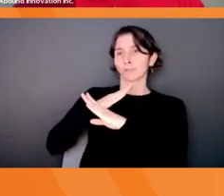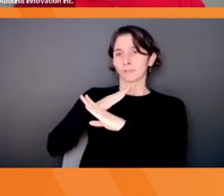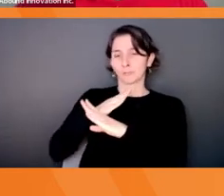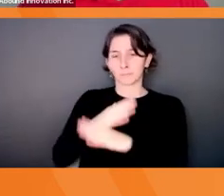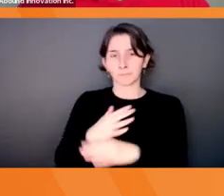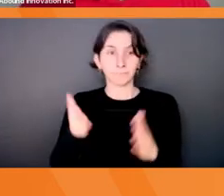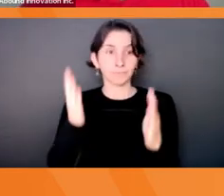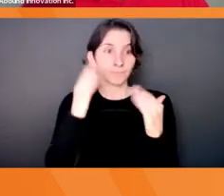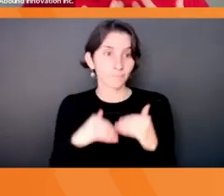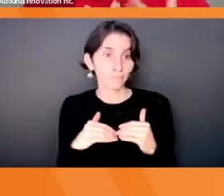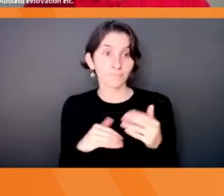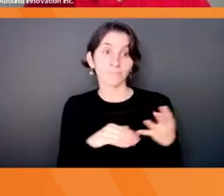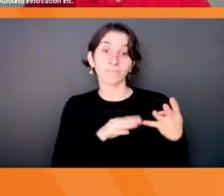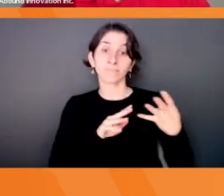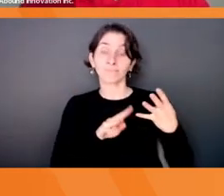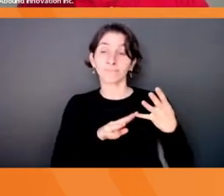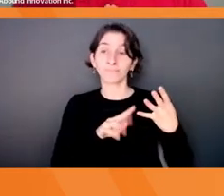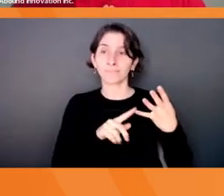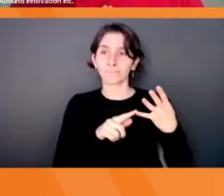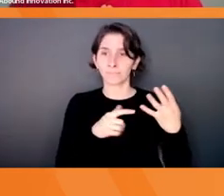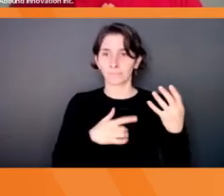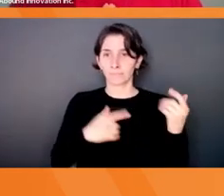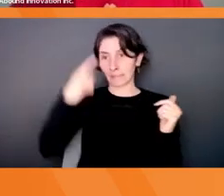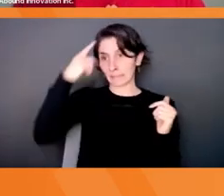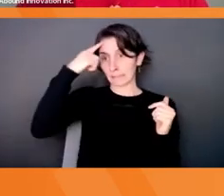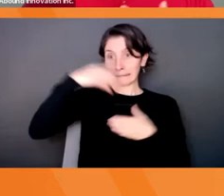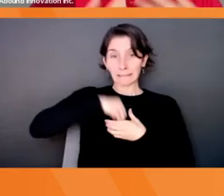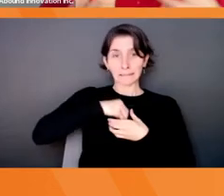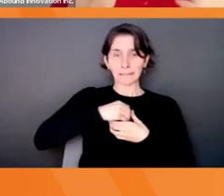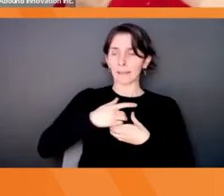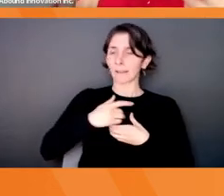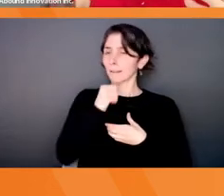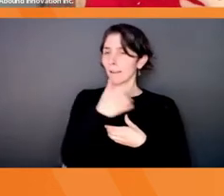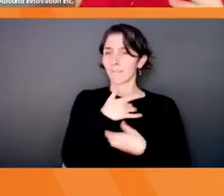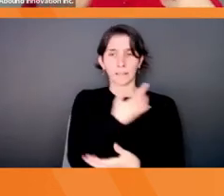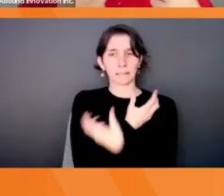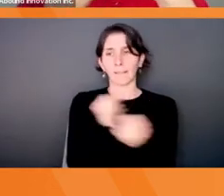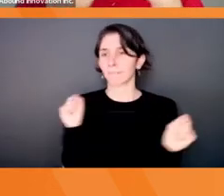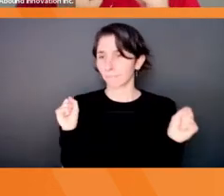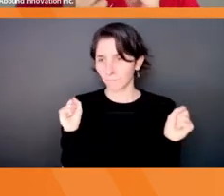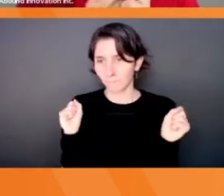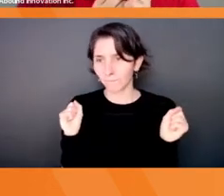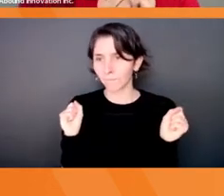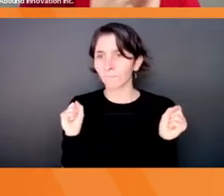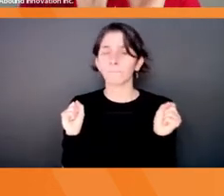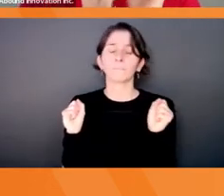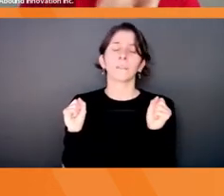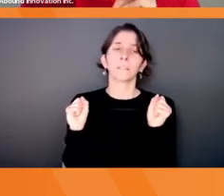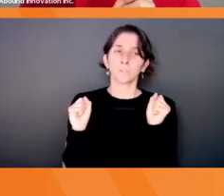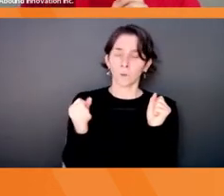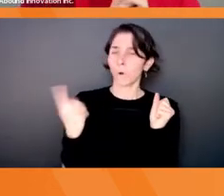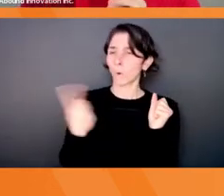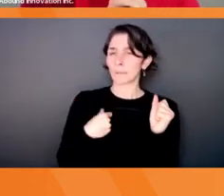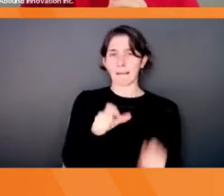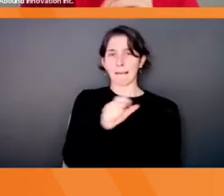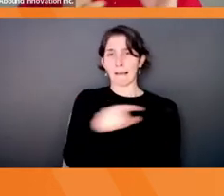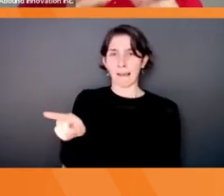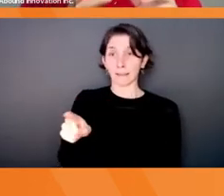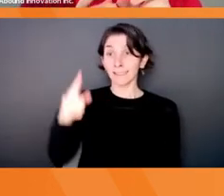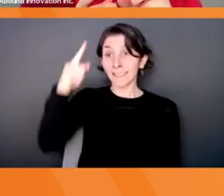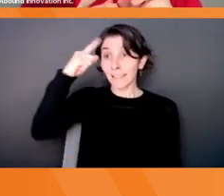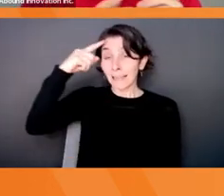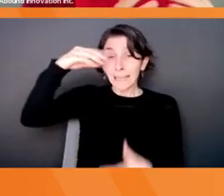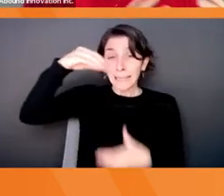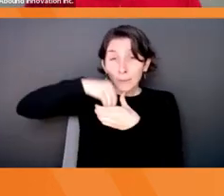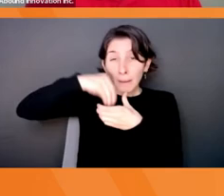have a lack of psychological safety internally. So I like to always ask people like, how safe are you in your own mind? Do